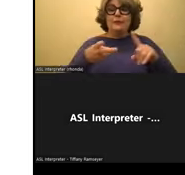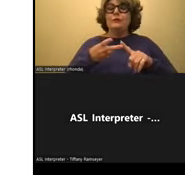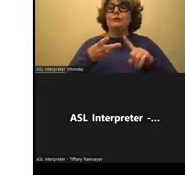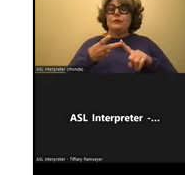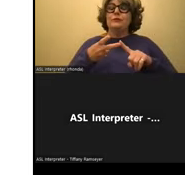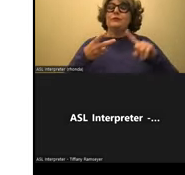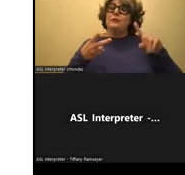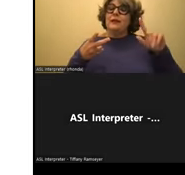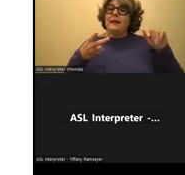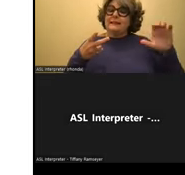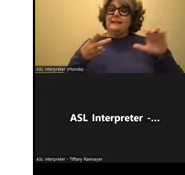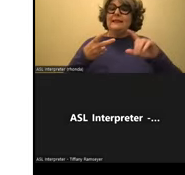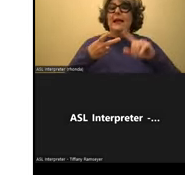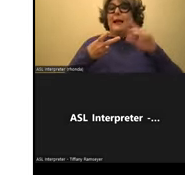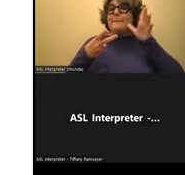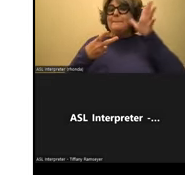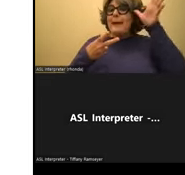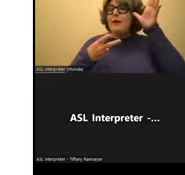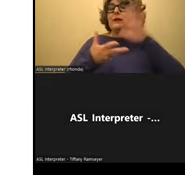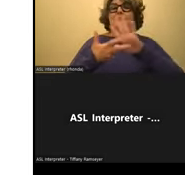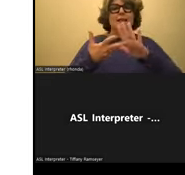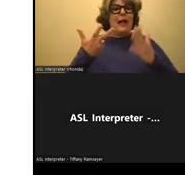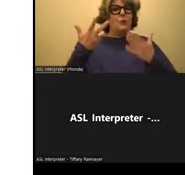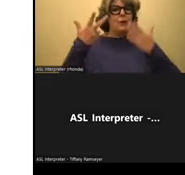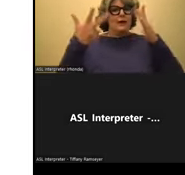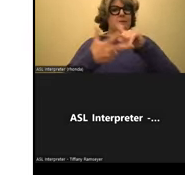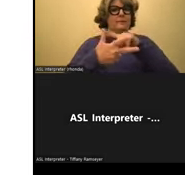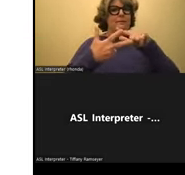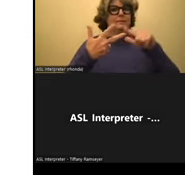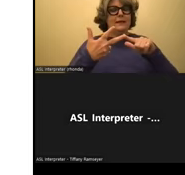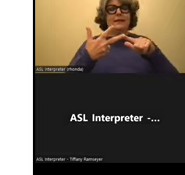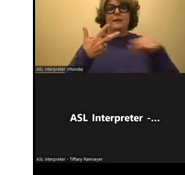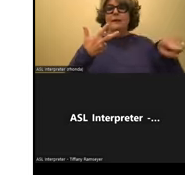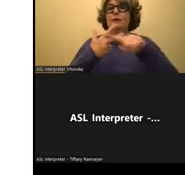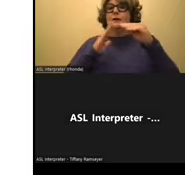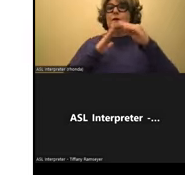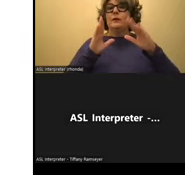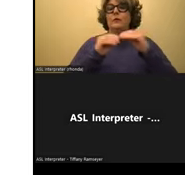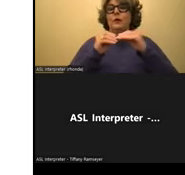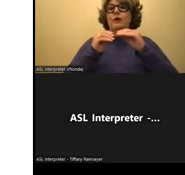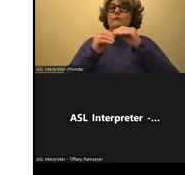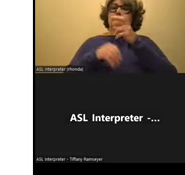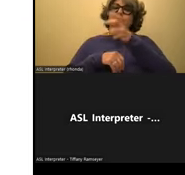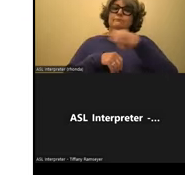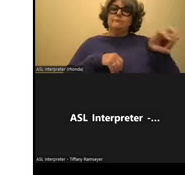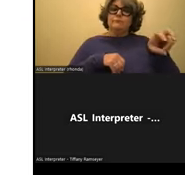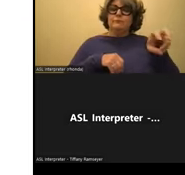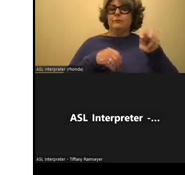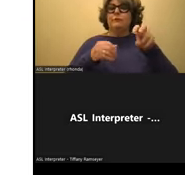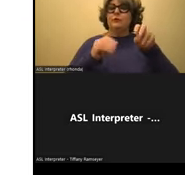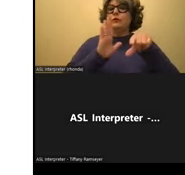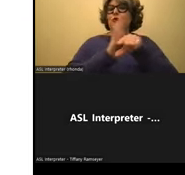and for parents, a couple of things that I recommend for students as they're what we call matriculating between grade levels.